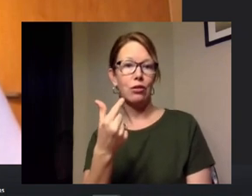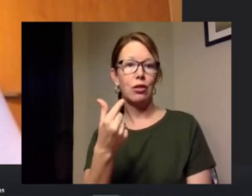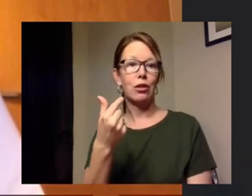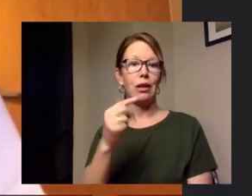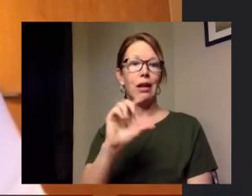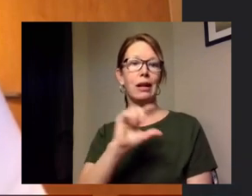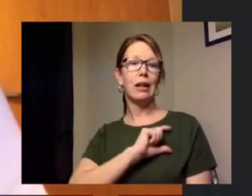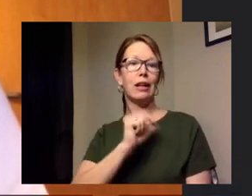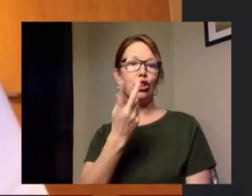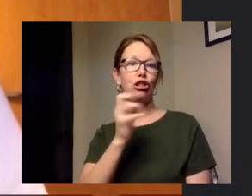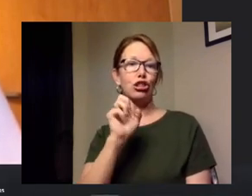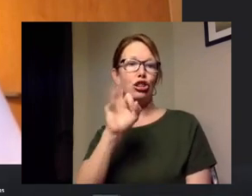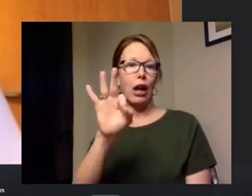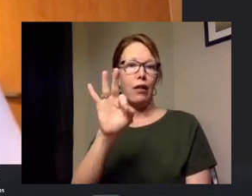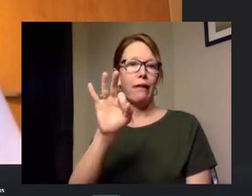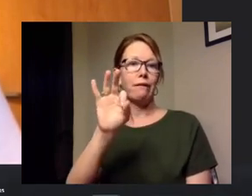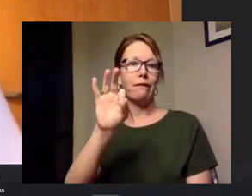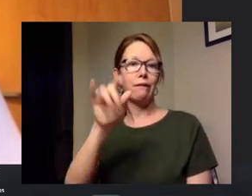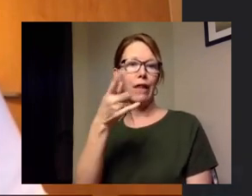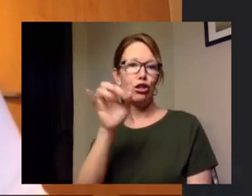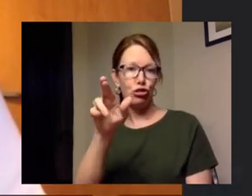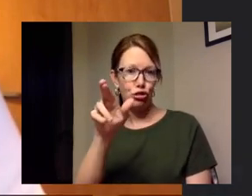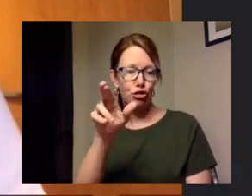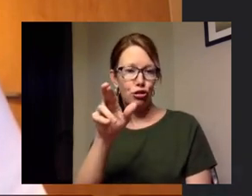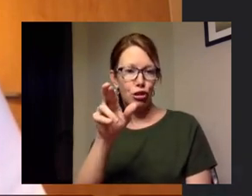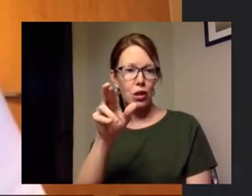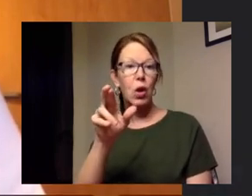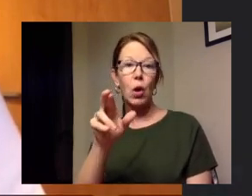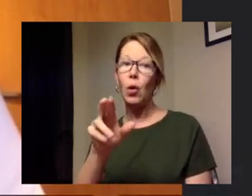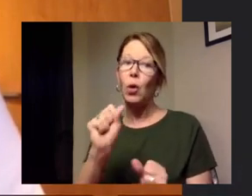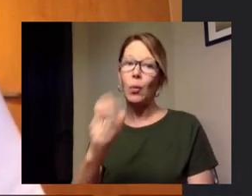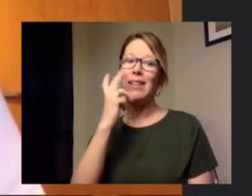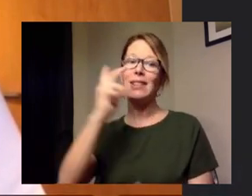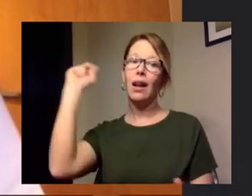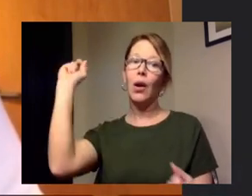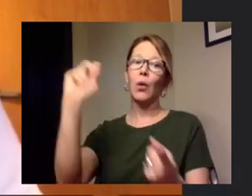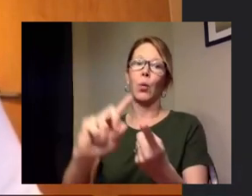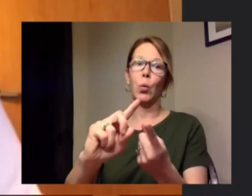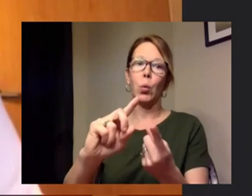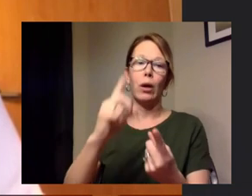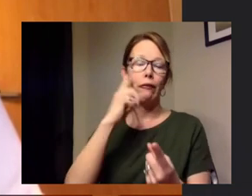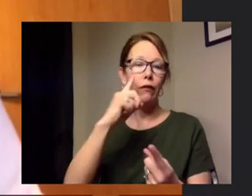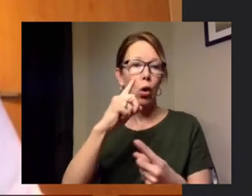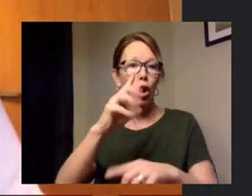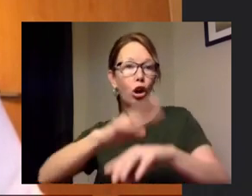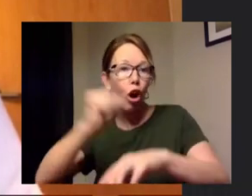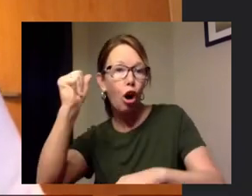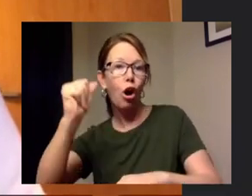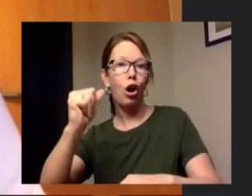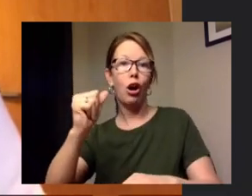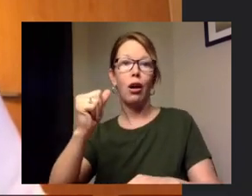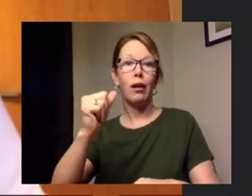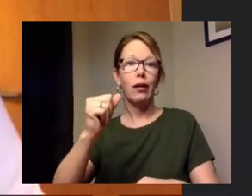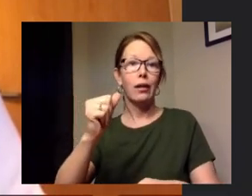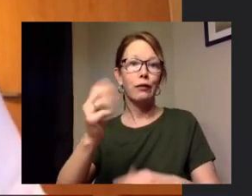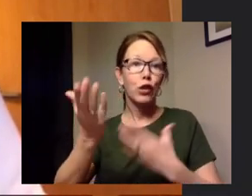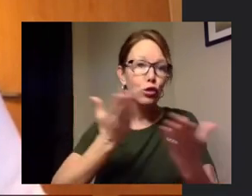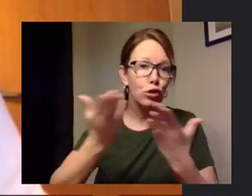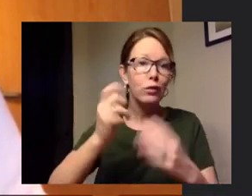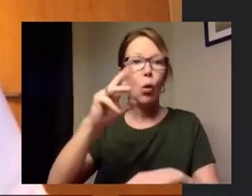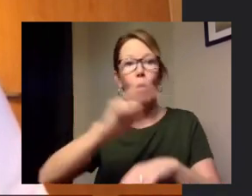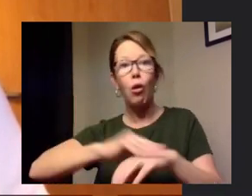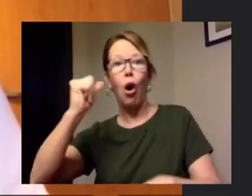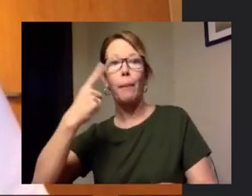fisher we haven't we've we've actually seen a decrease in calls for service and crime which is a good thing